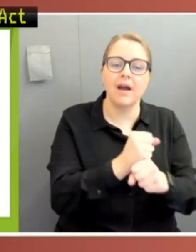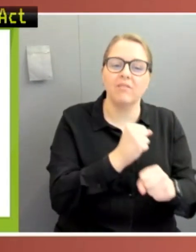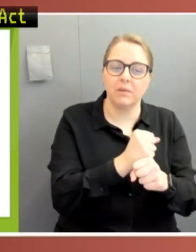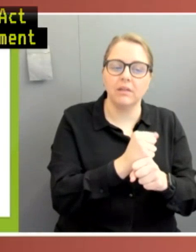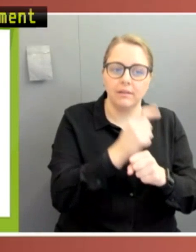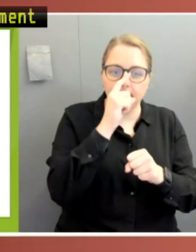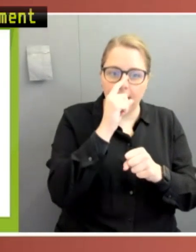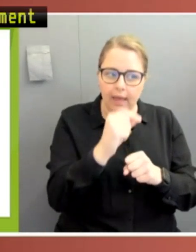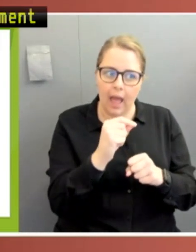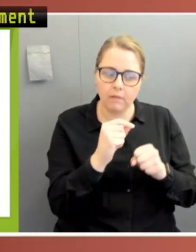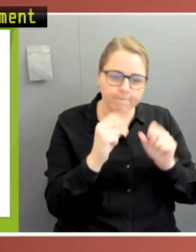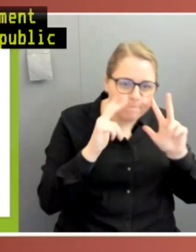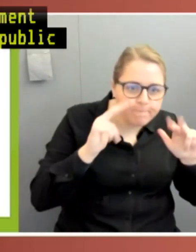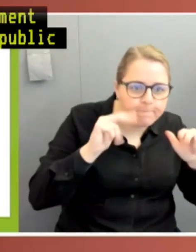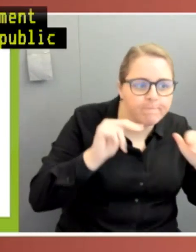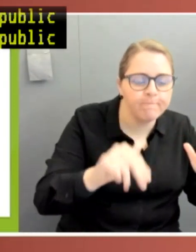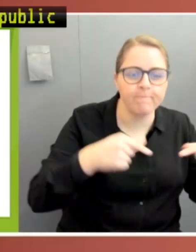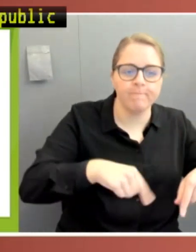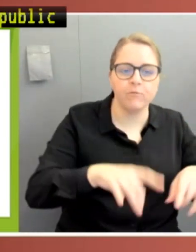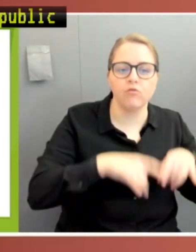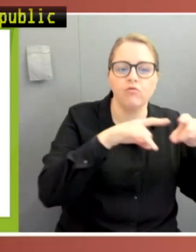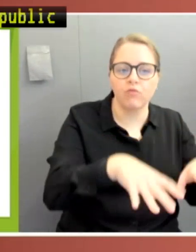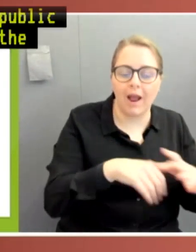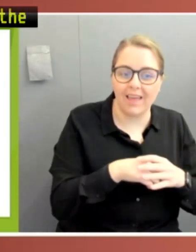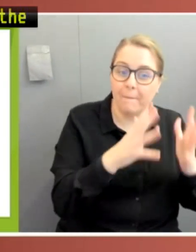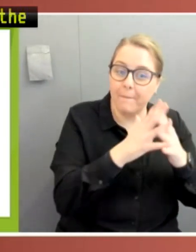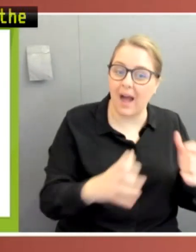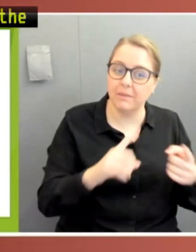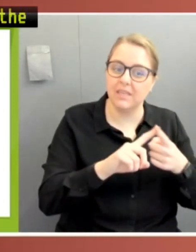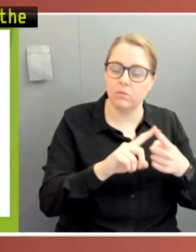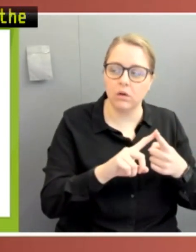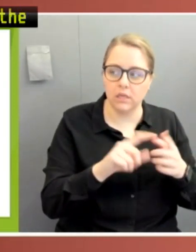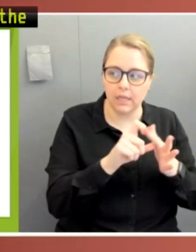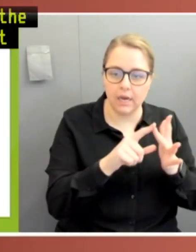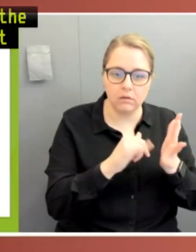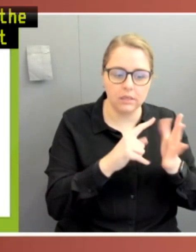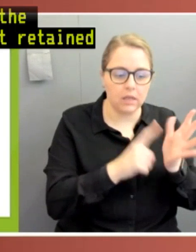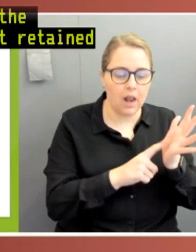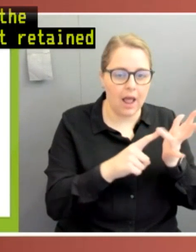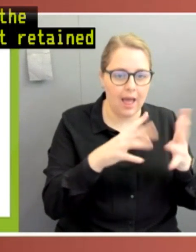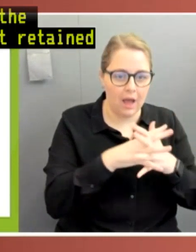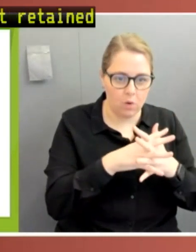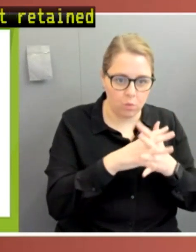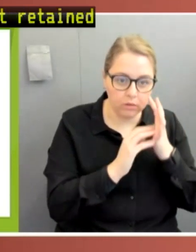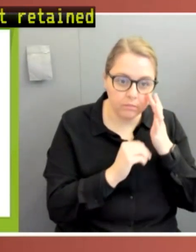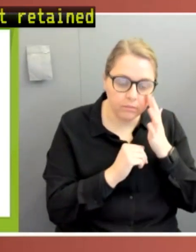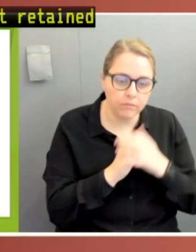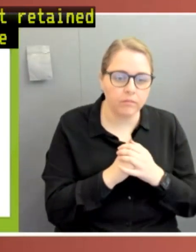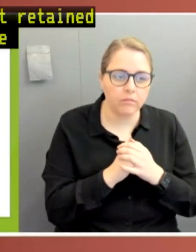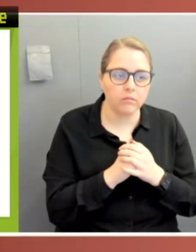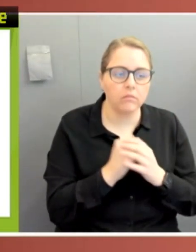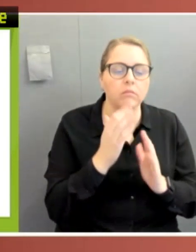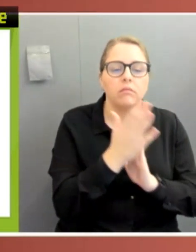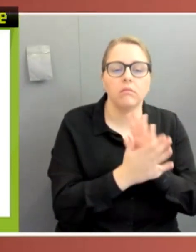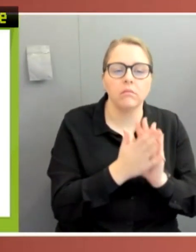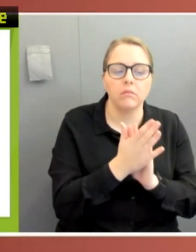nation. However, Parliament retained the power to disallow these regulations. This meant that the people's elected representatives scrutinised the conduct of